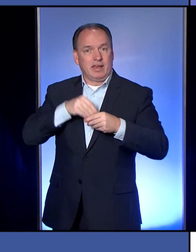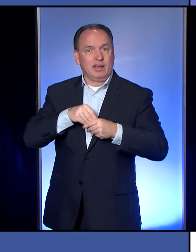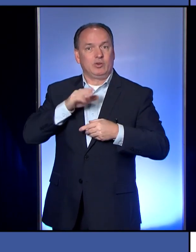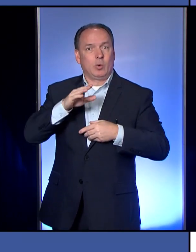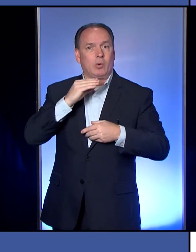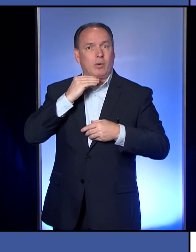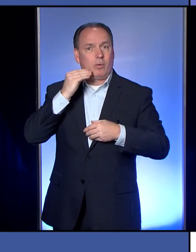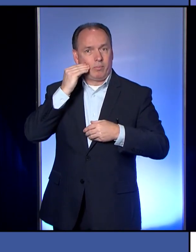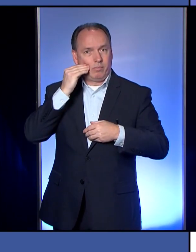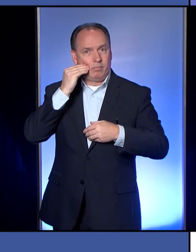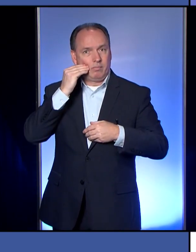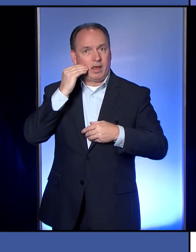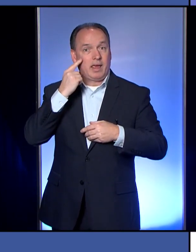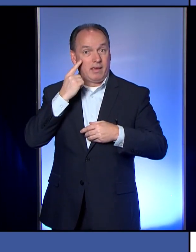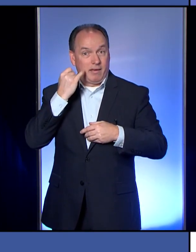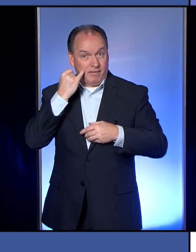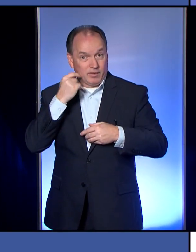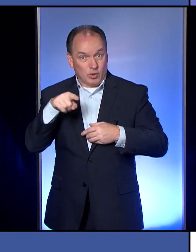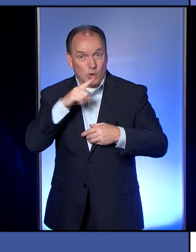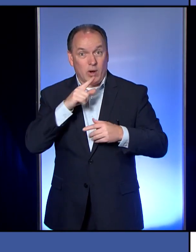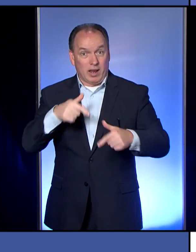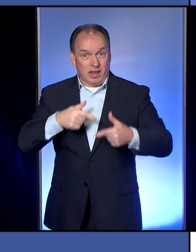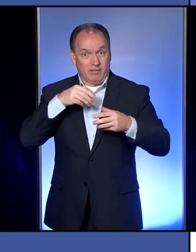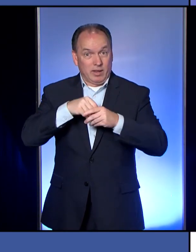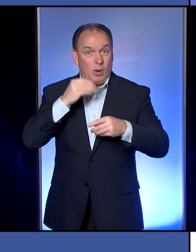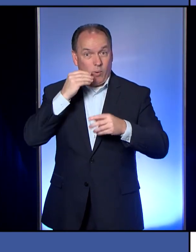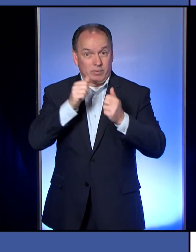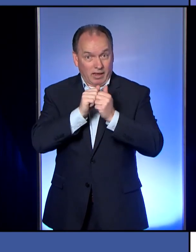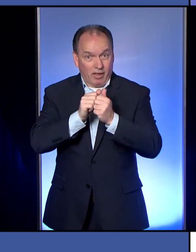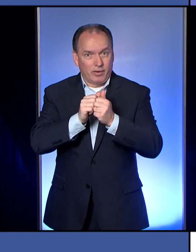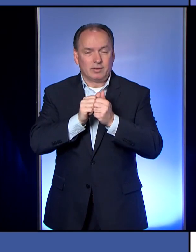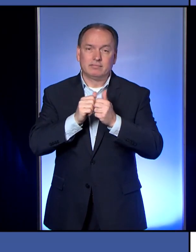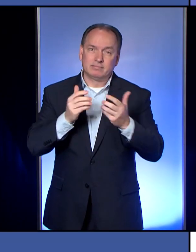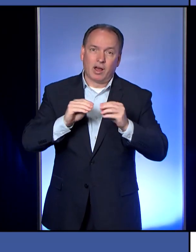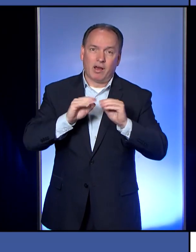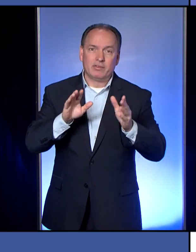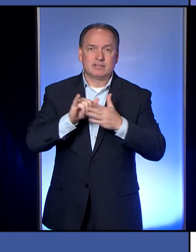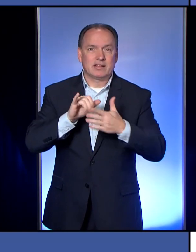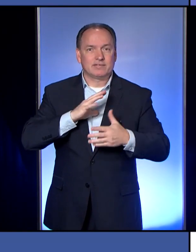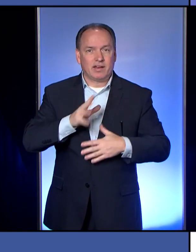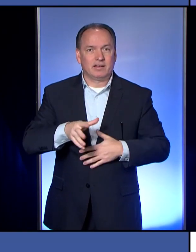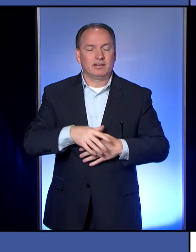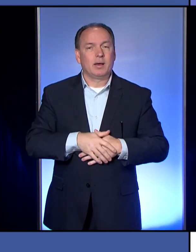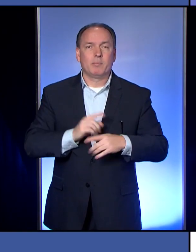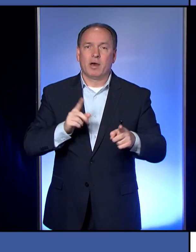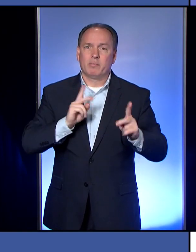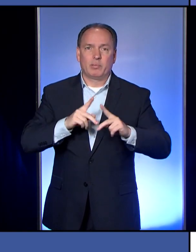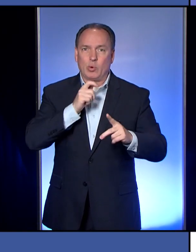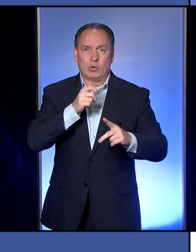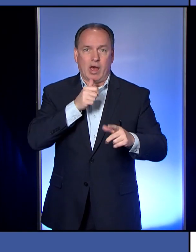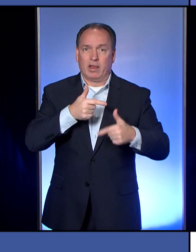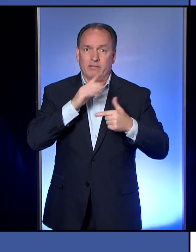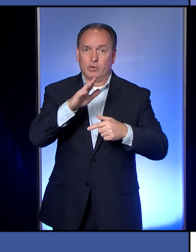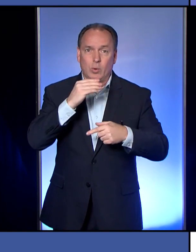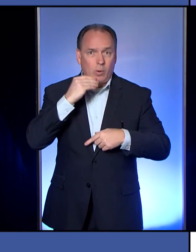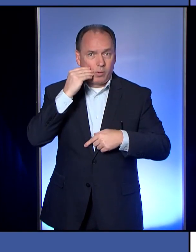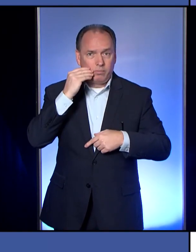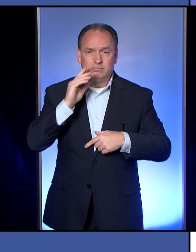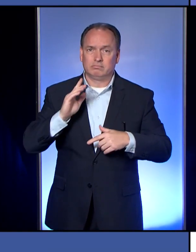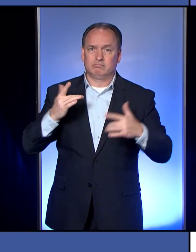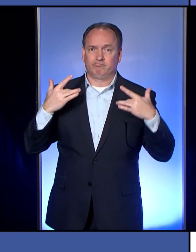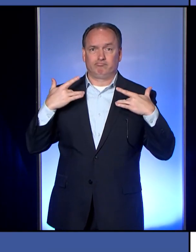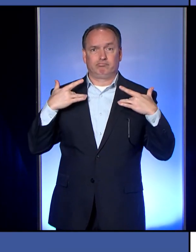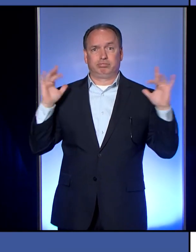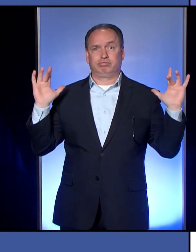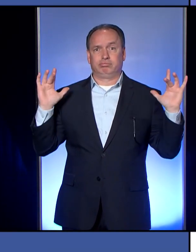your house. If you are living in the house with that person, obviously that's fine. But for people that do not live in your home, and I don't